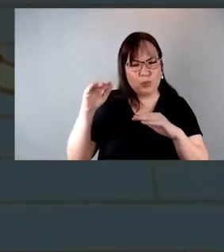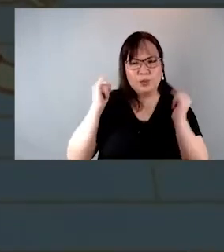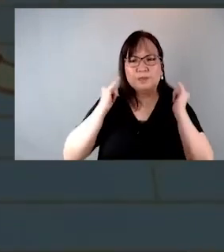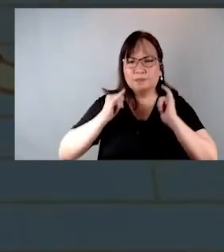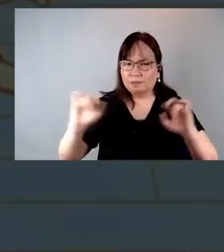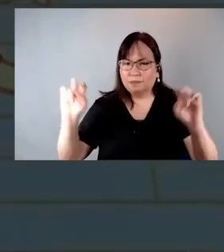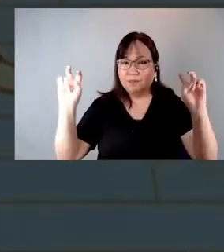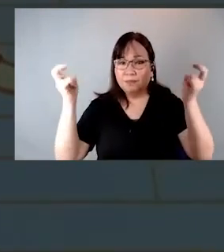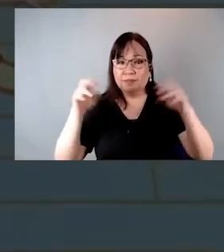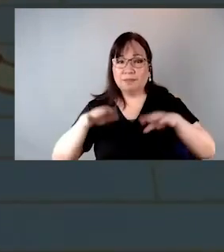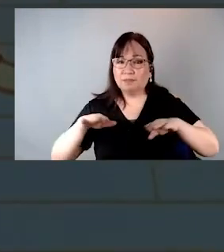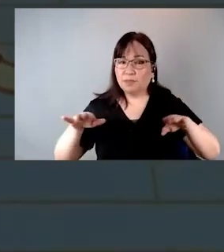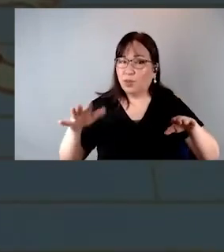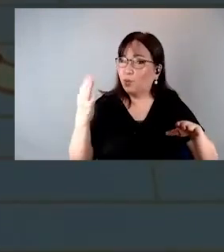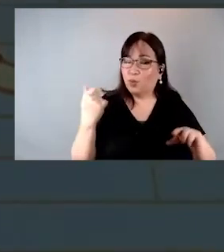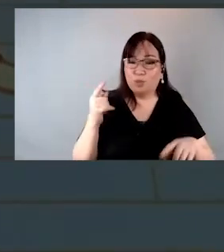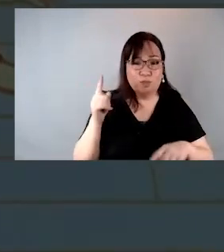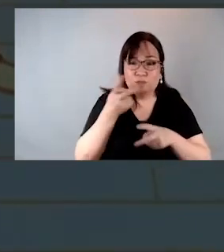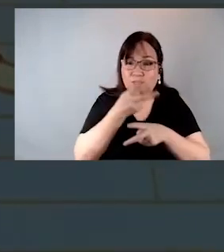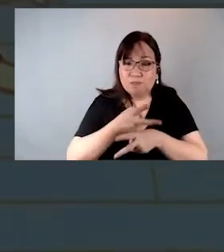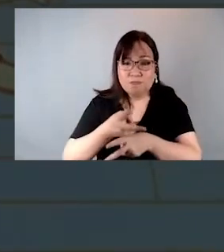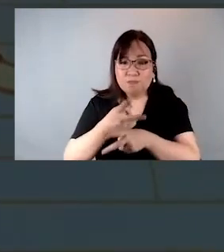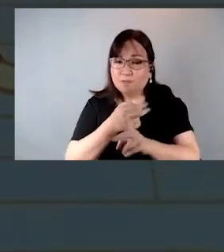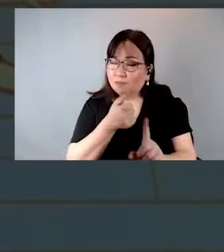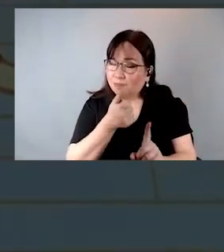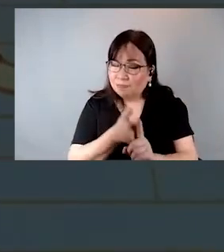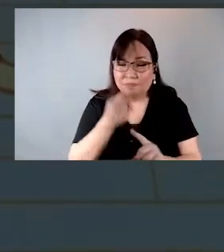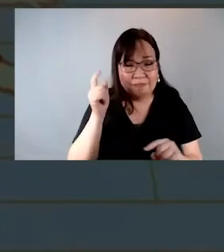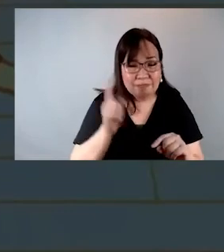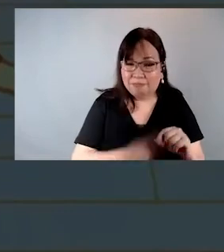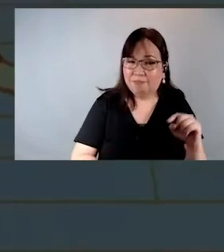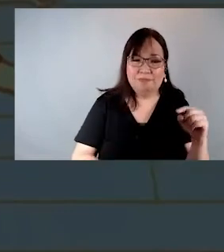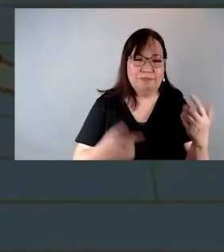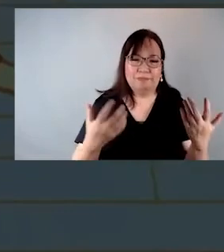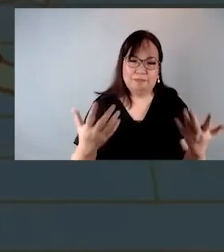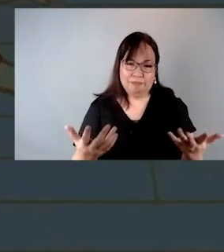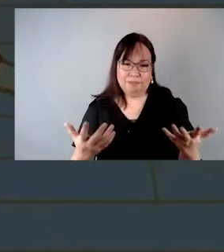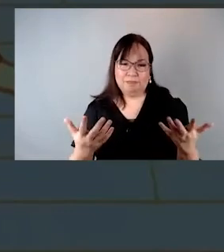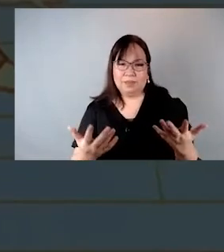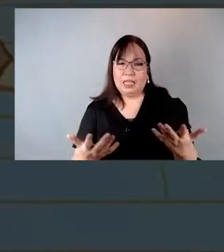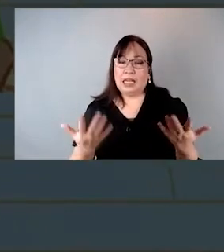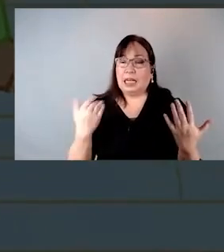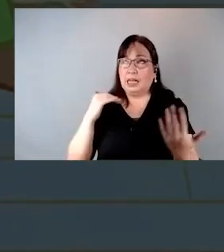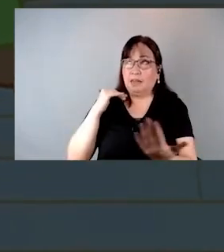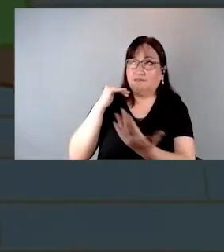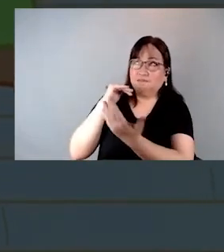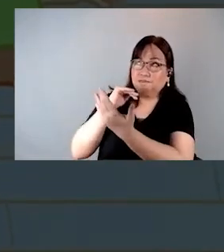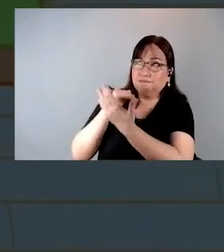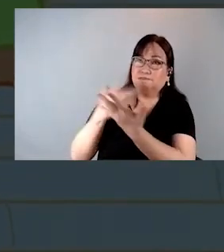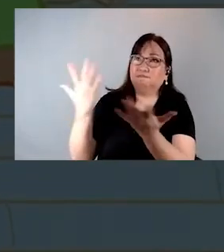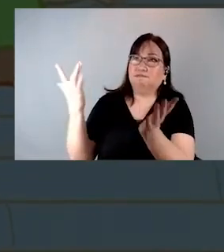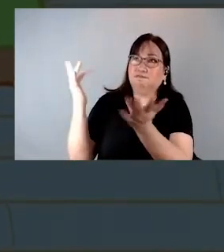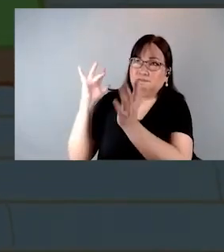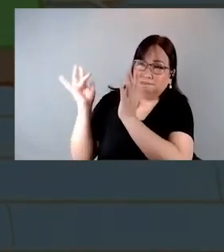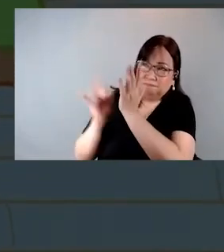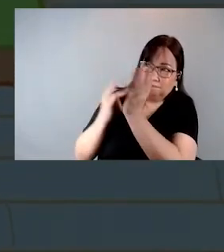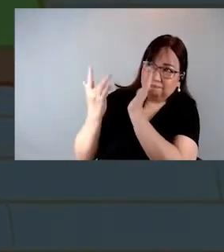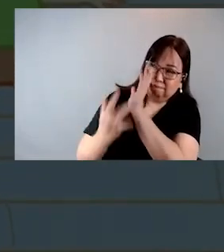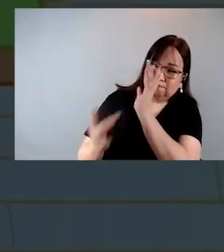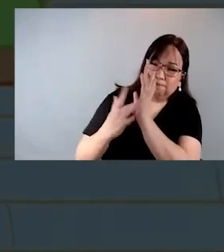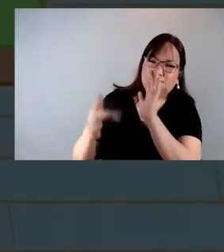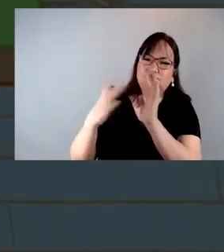taon, o hikit pa, hindi kayang alagaan ang sarili. Laban sa abuso't